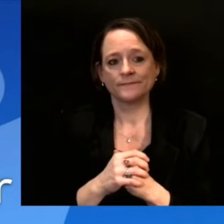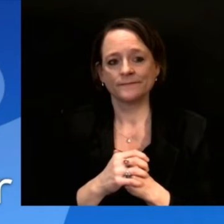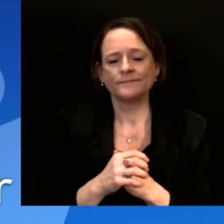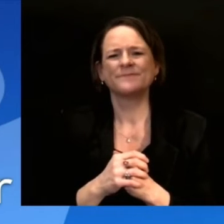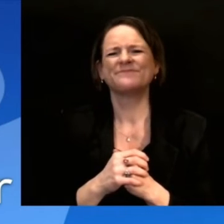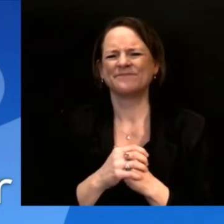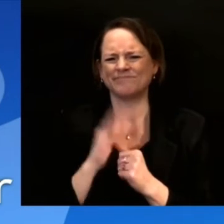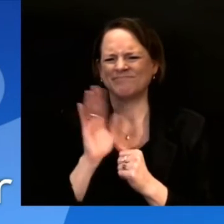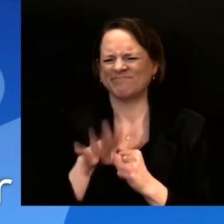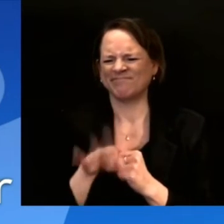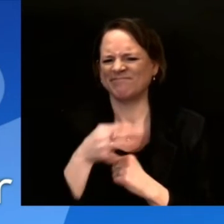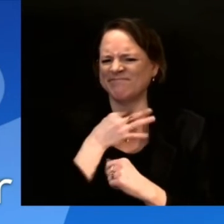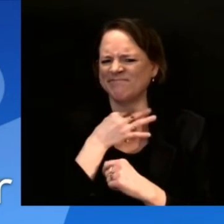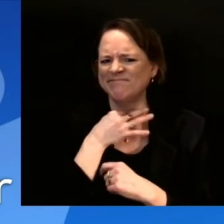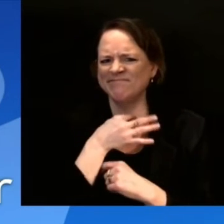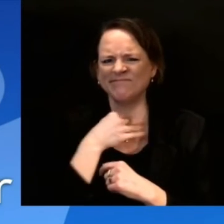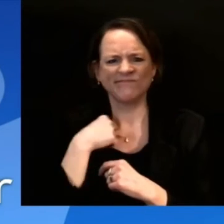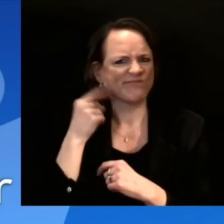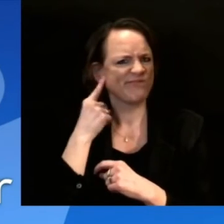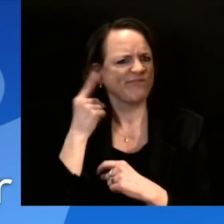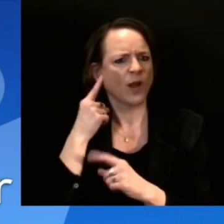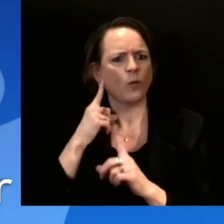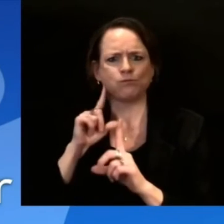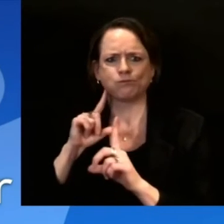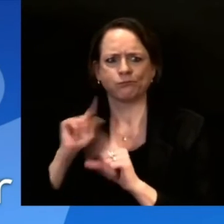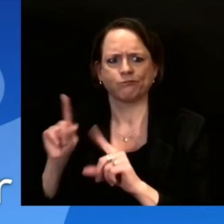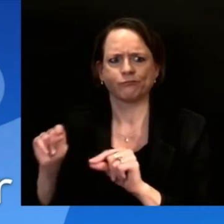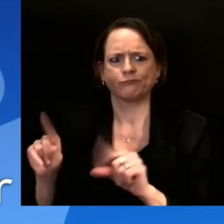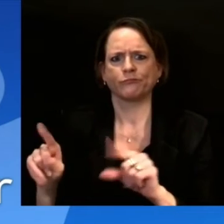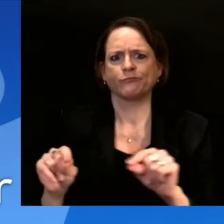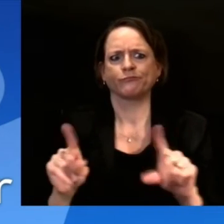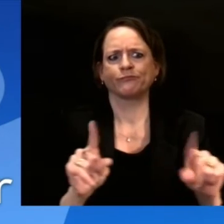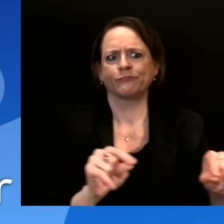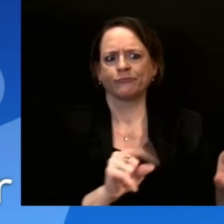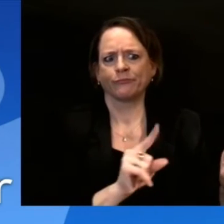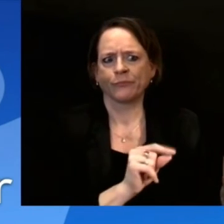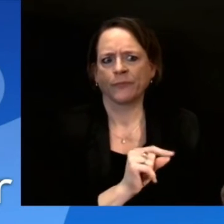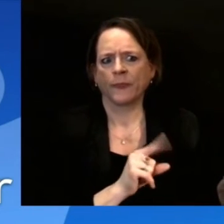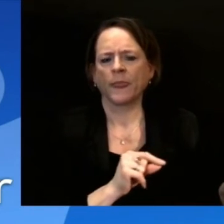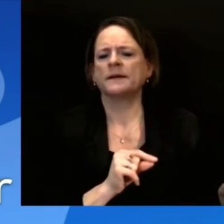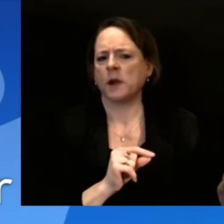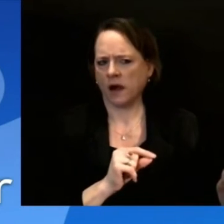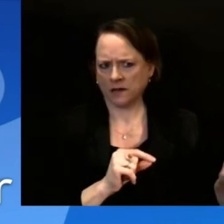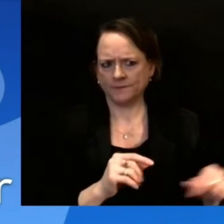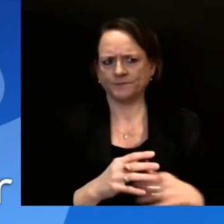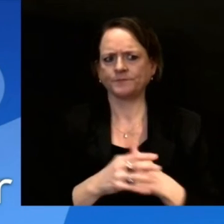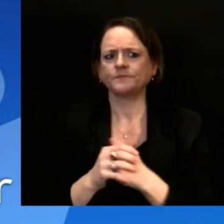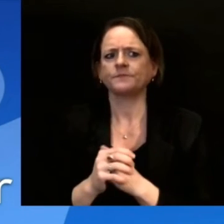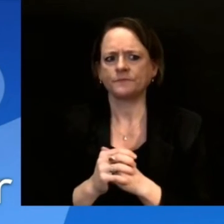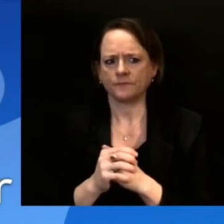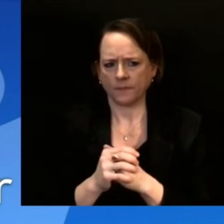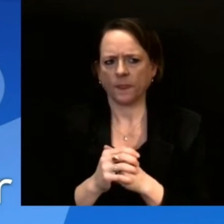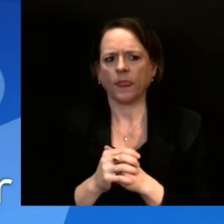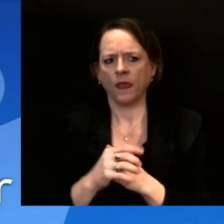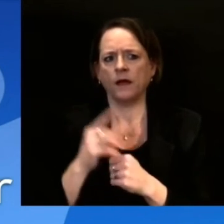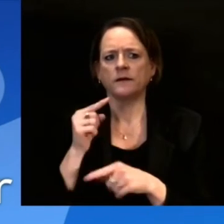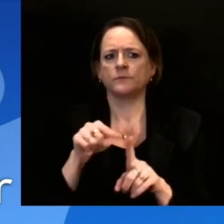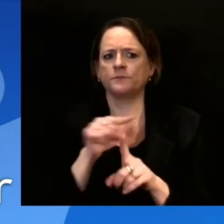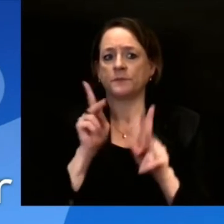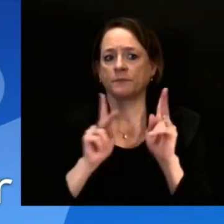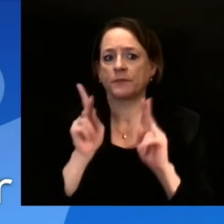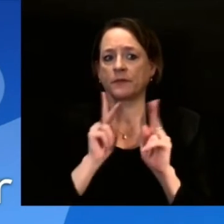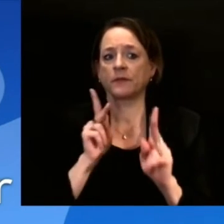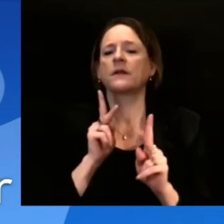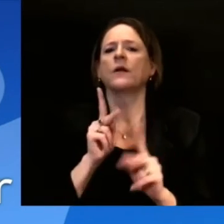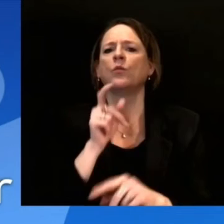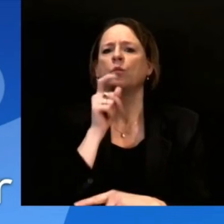people have both doses of the vaccination, is it similar to the flu vaccine where they could still